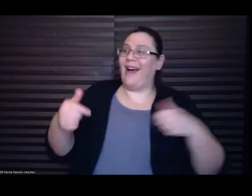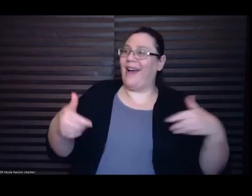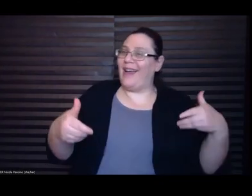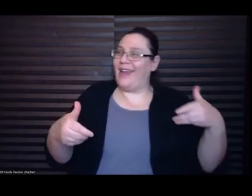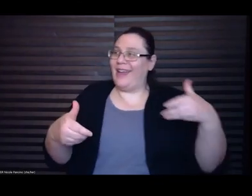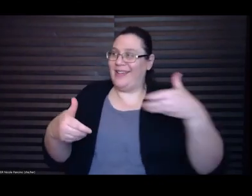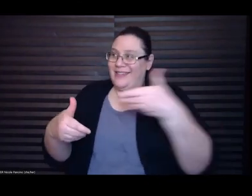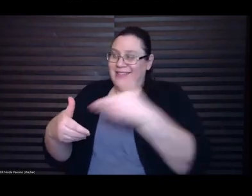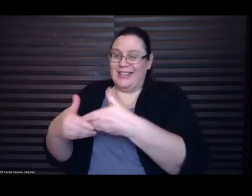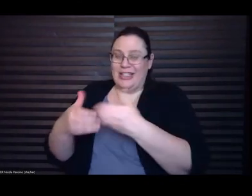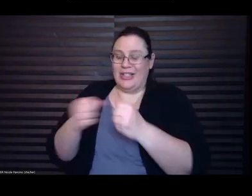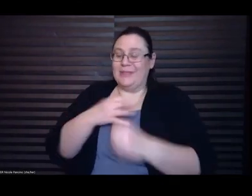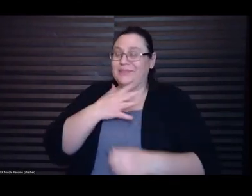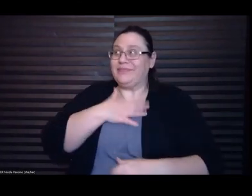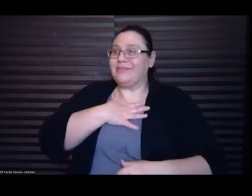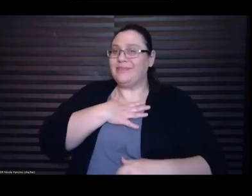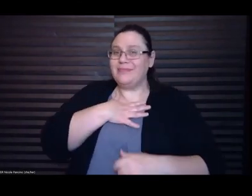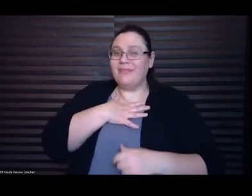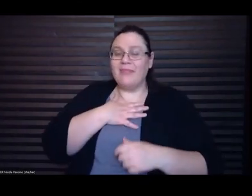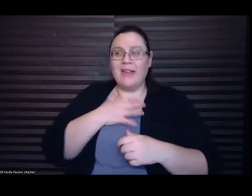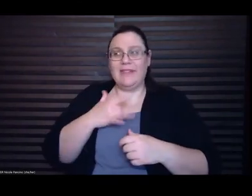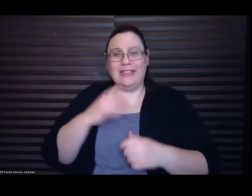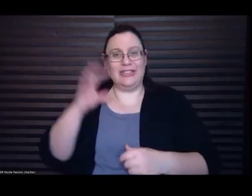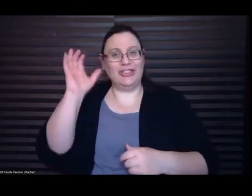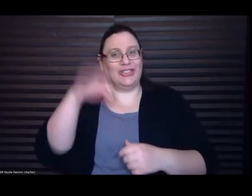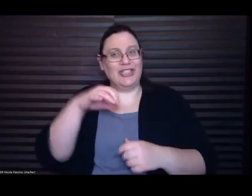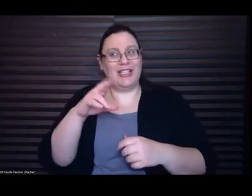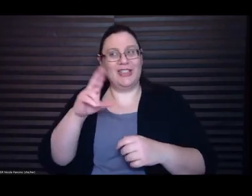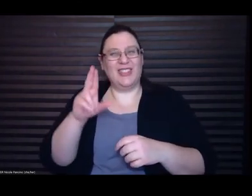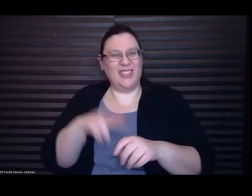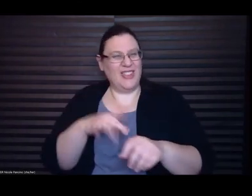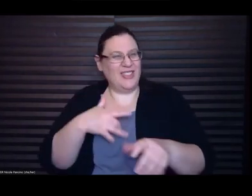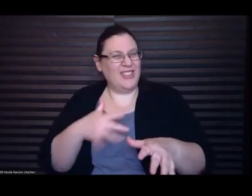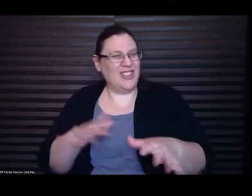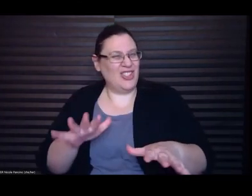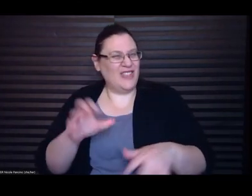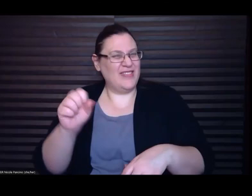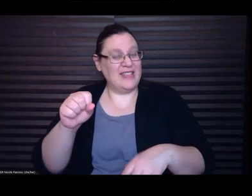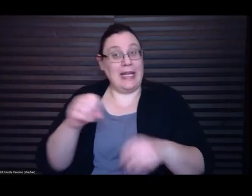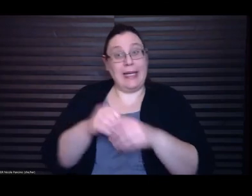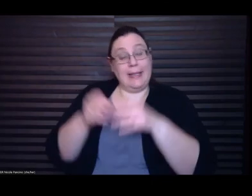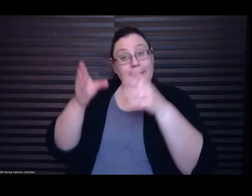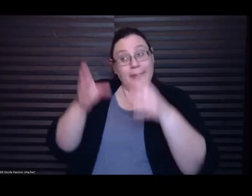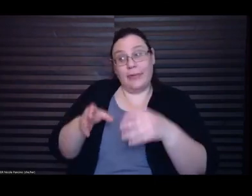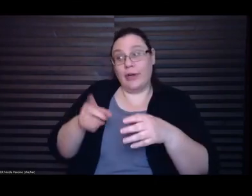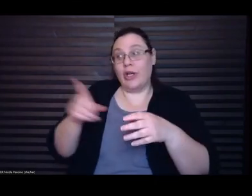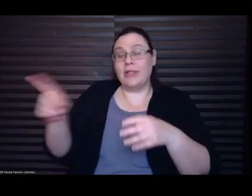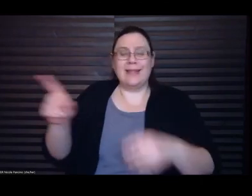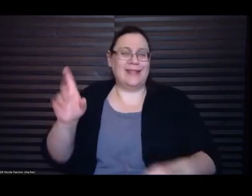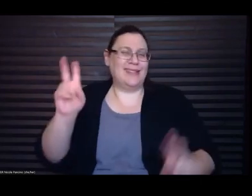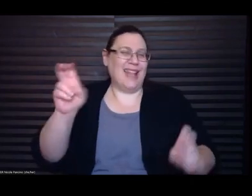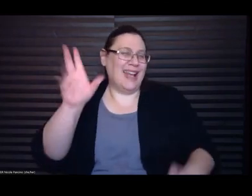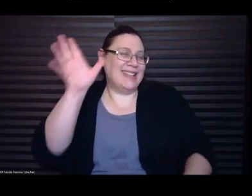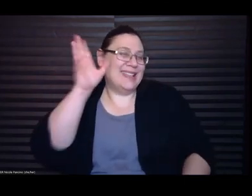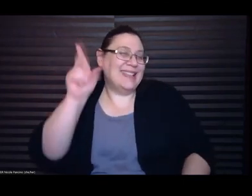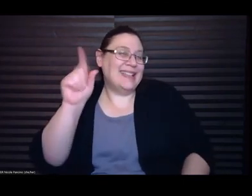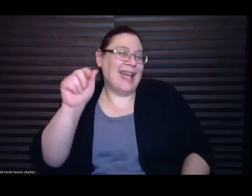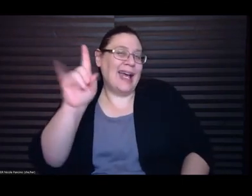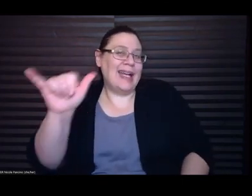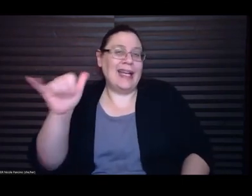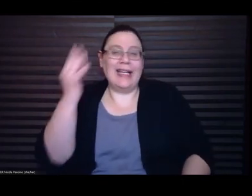nerves. In person, he is a total daddy, his face alert and hard, softened only by the slight recession of his hair.